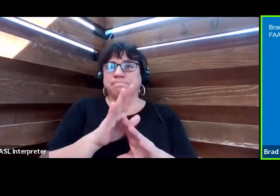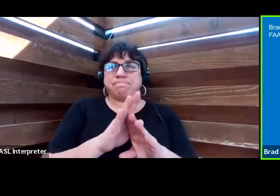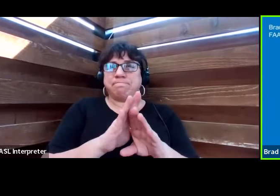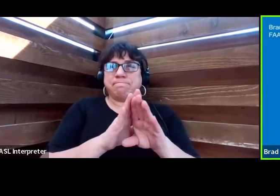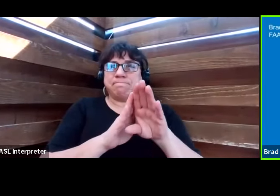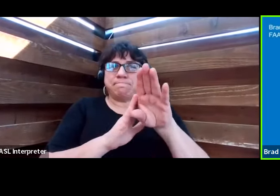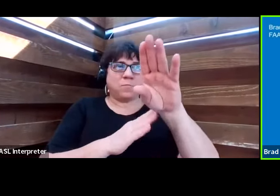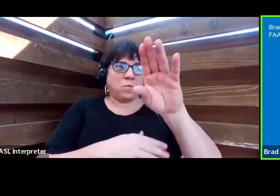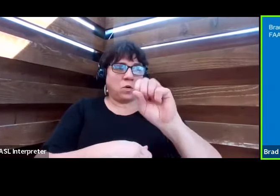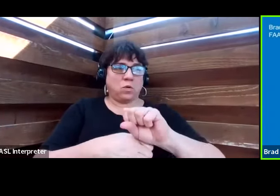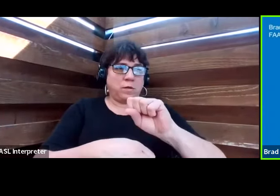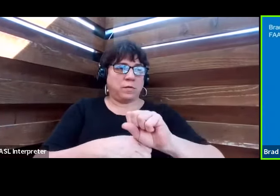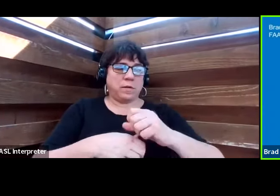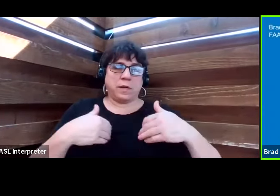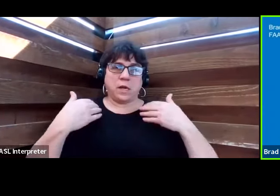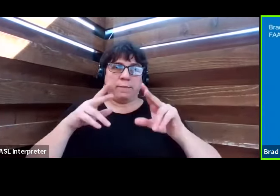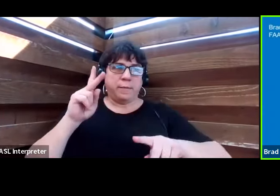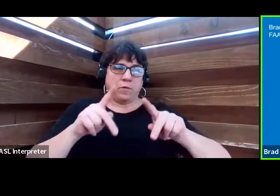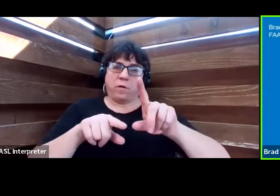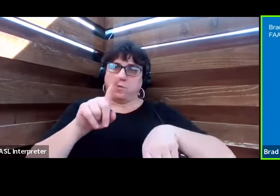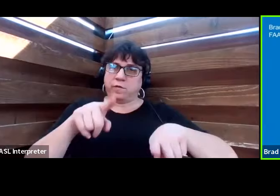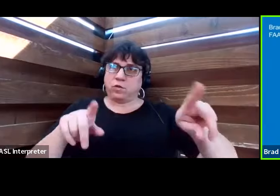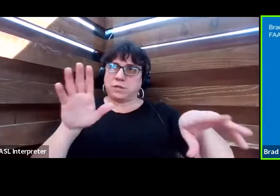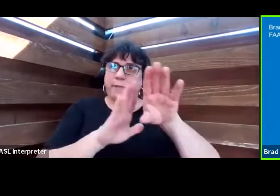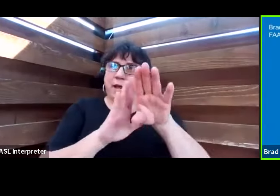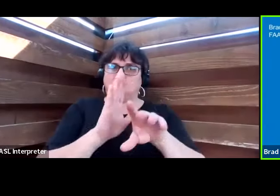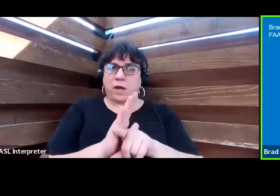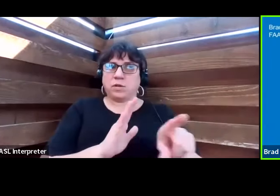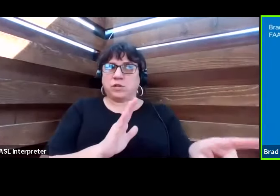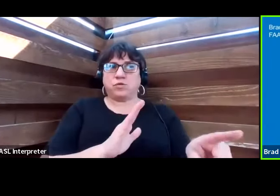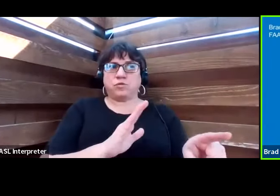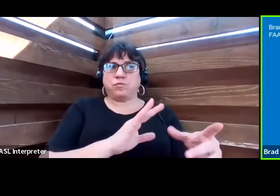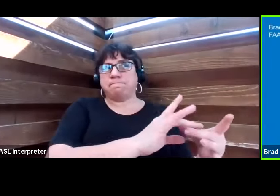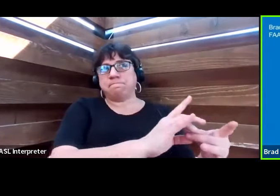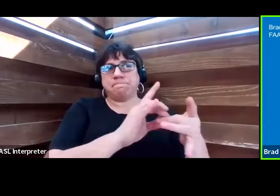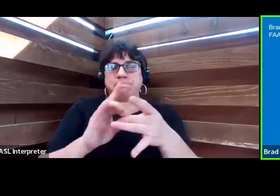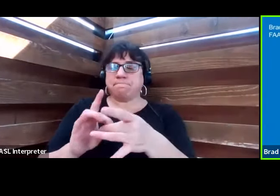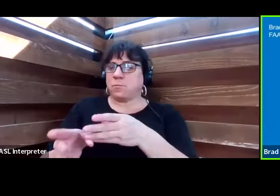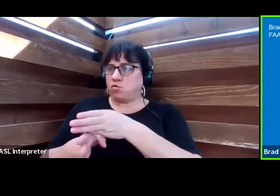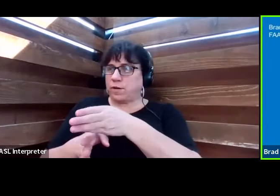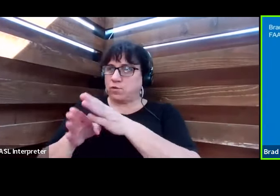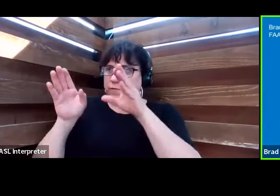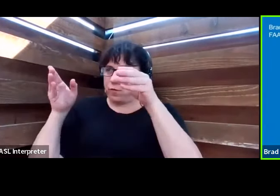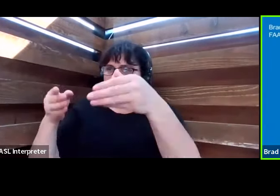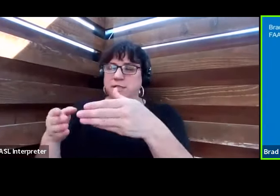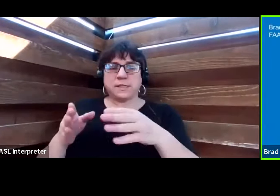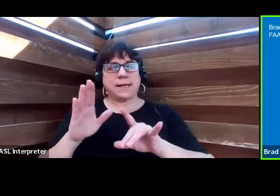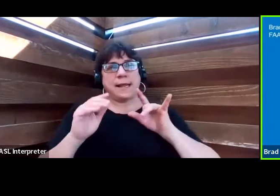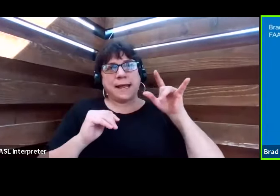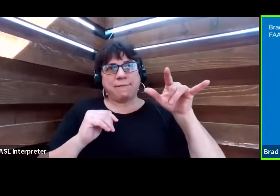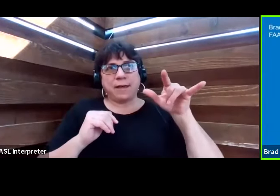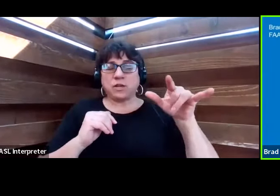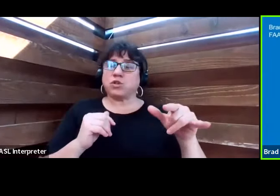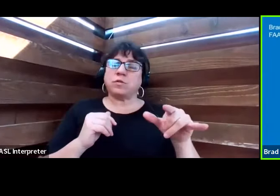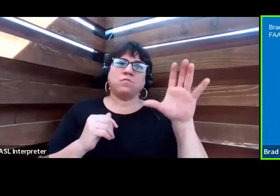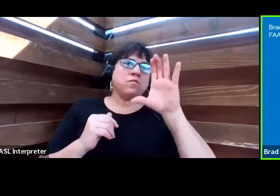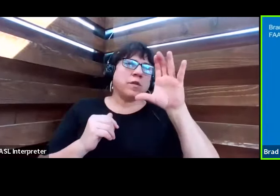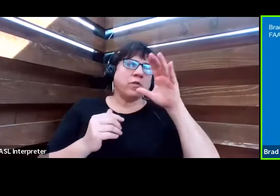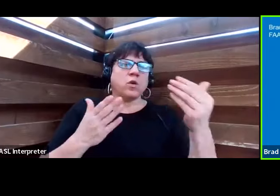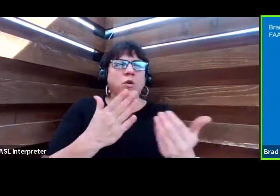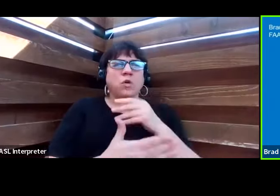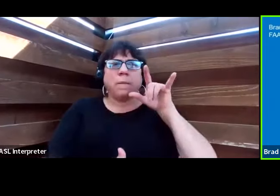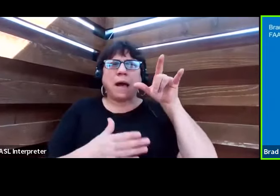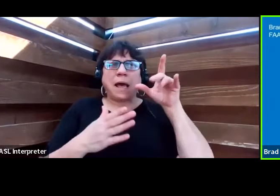connect young people from diverse backgrounds to potential careers in aviation. We're looking for new pilots, air